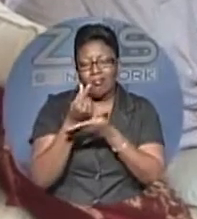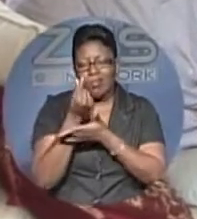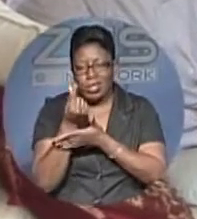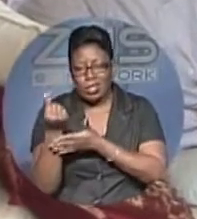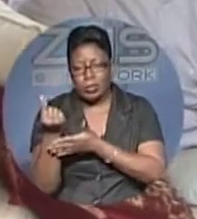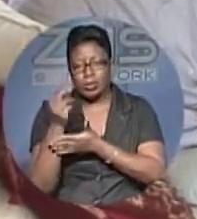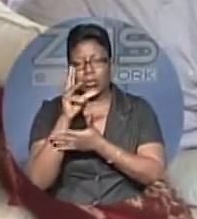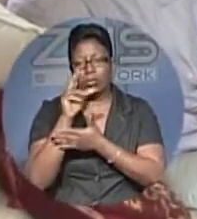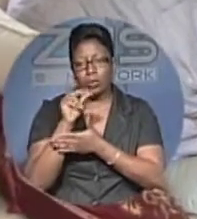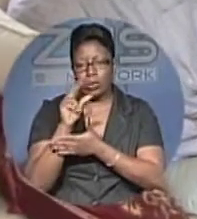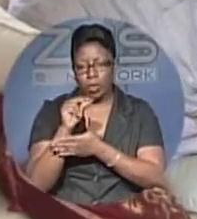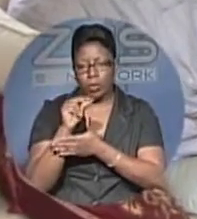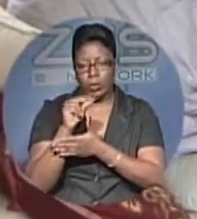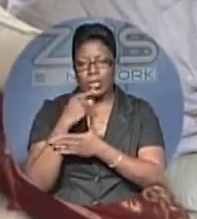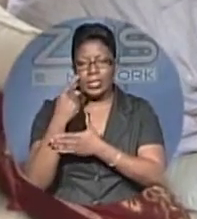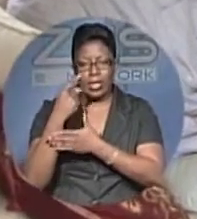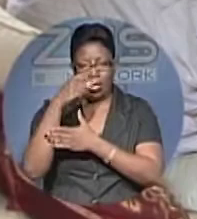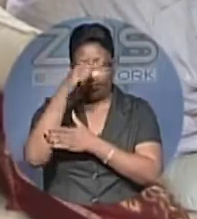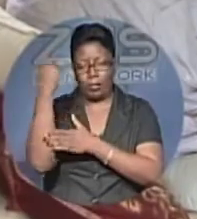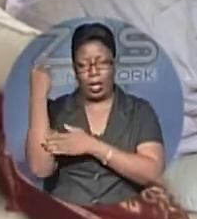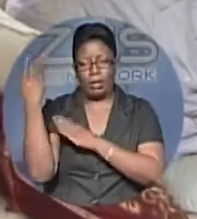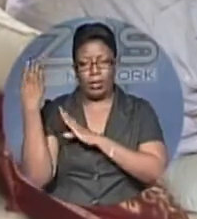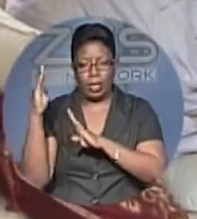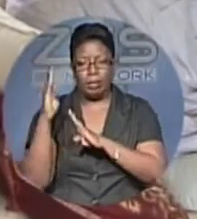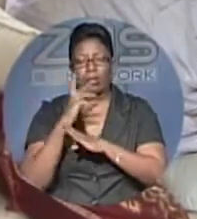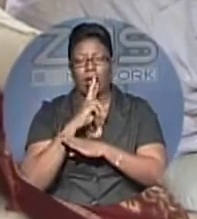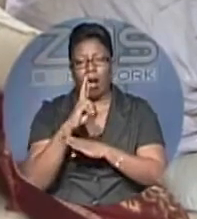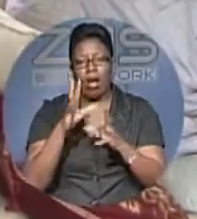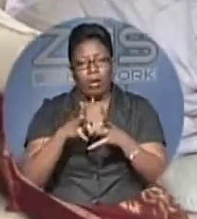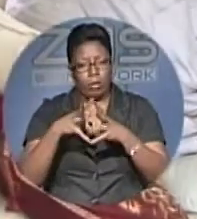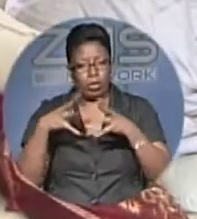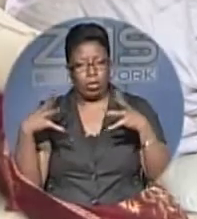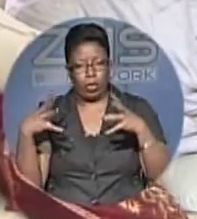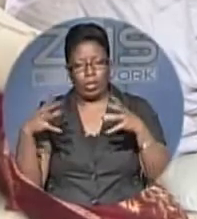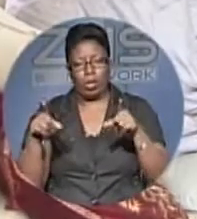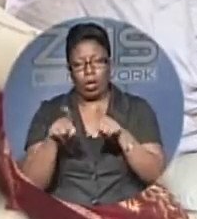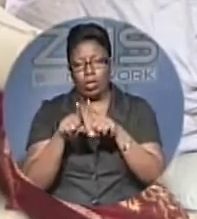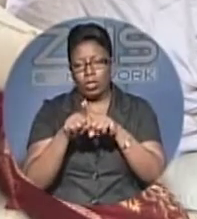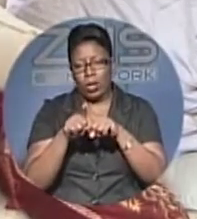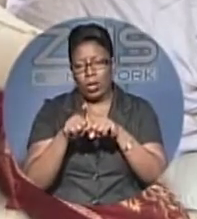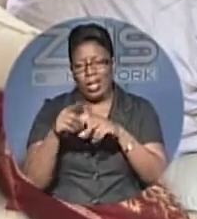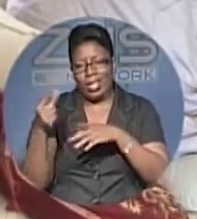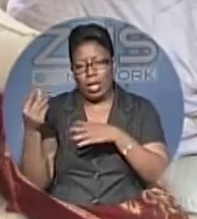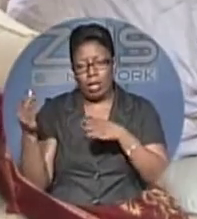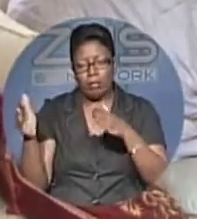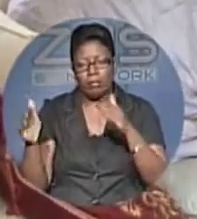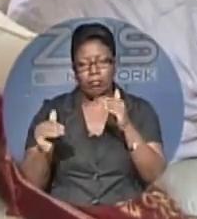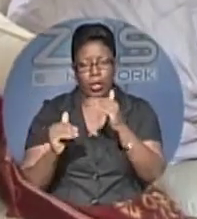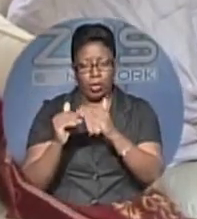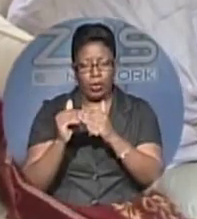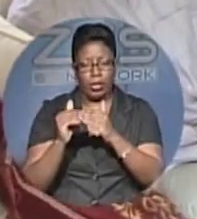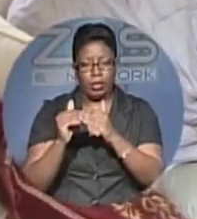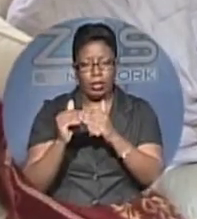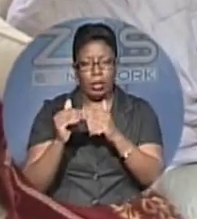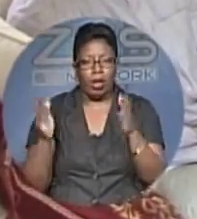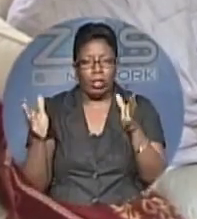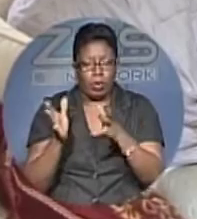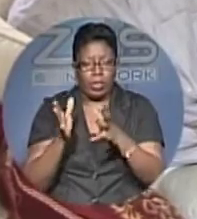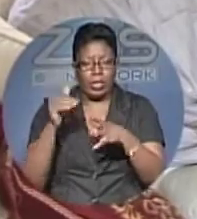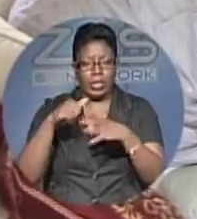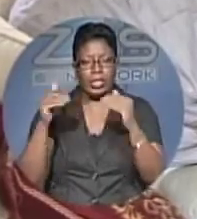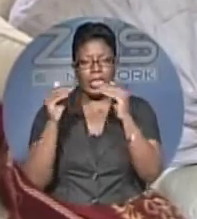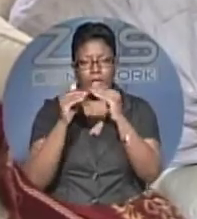family of Labour say while black Bahamians are the majority, they remain the minority when it comes to equal economic opportunities.